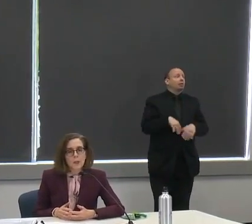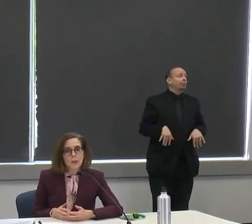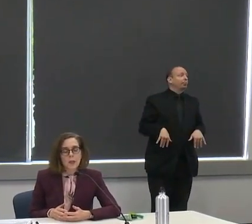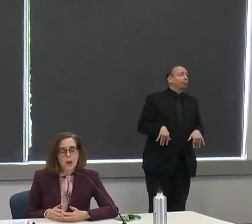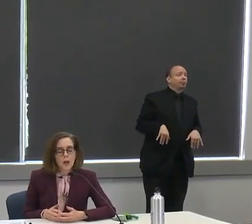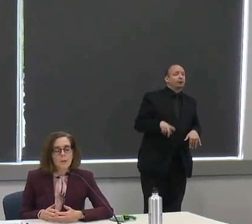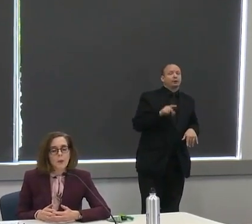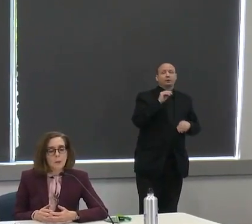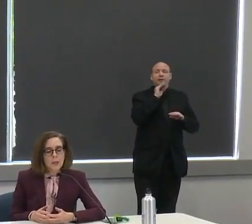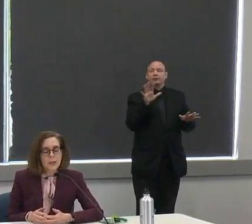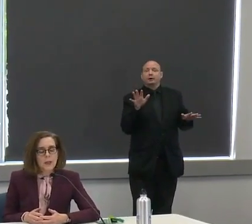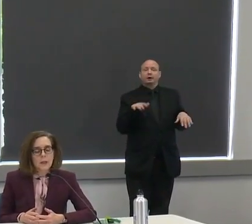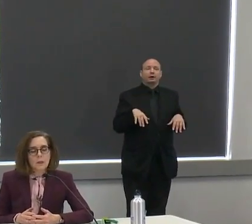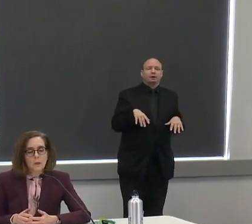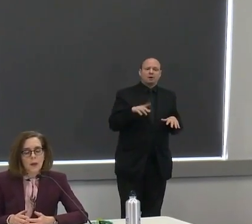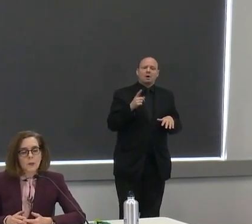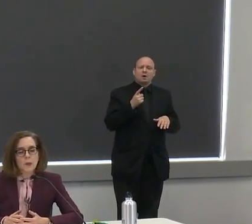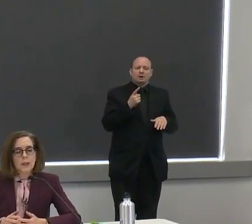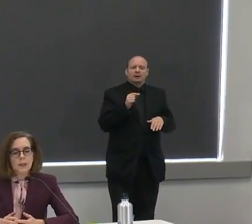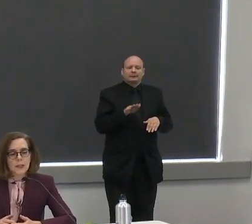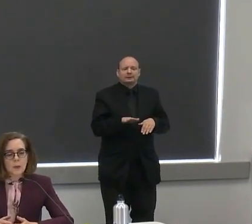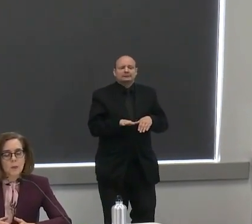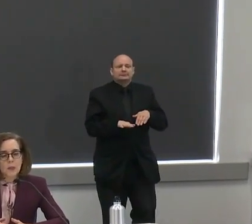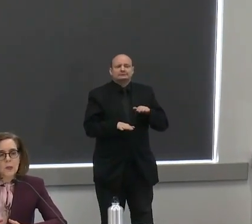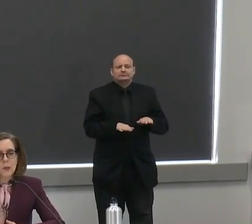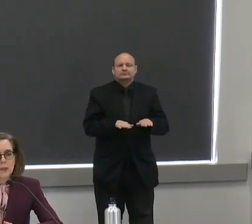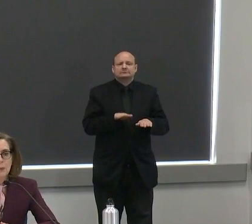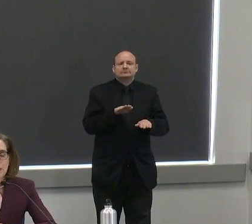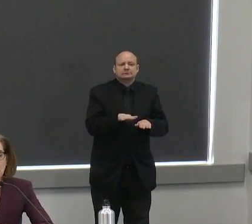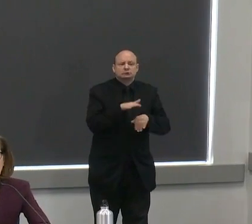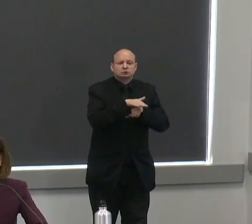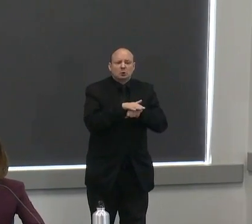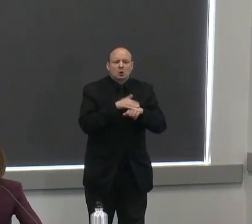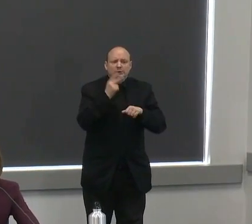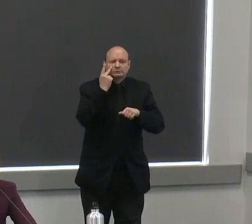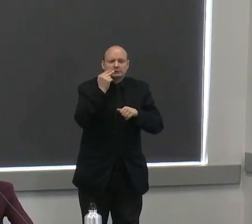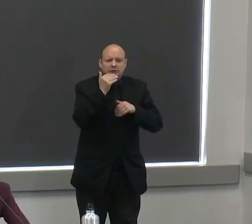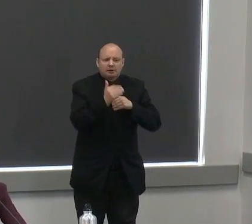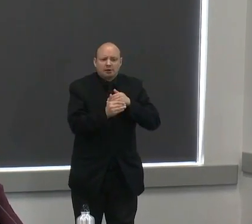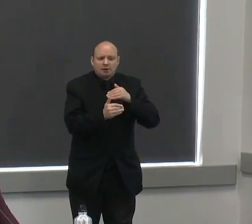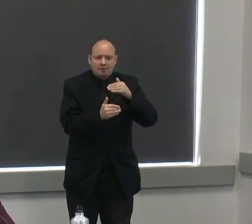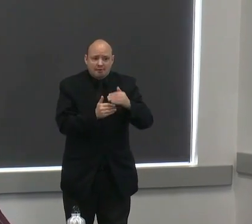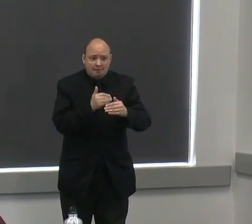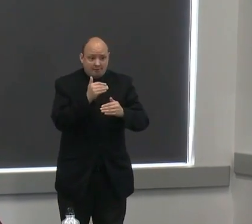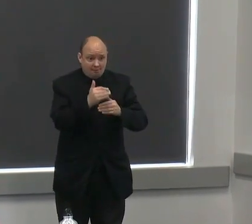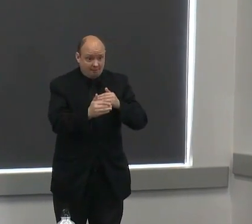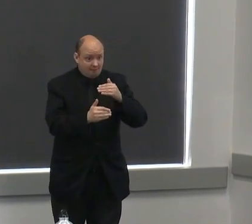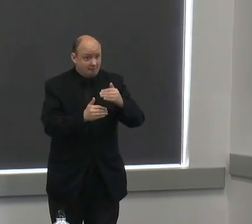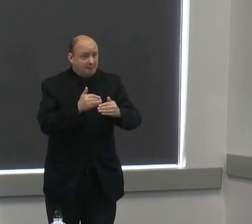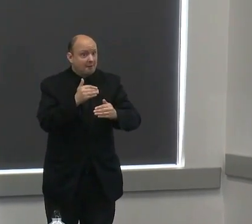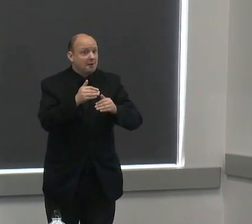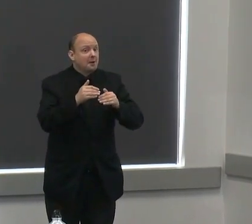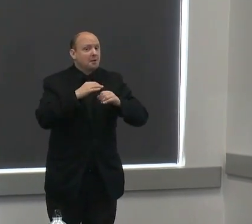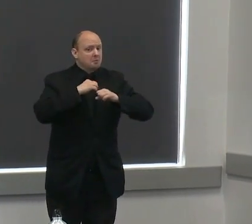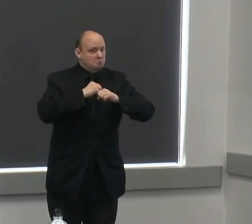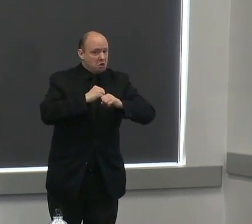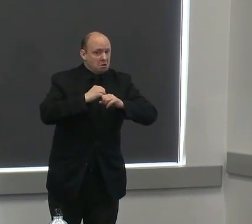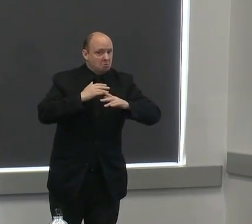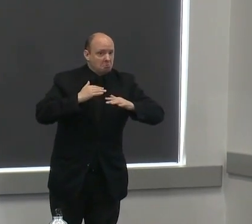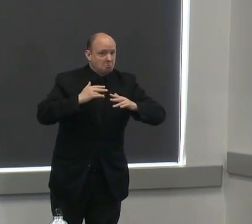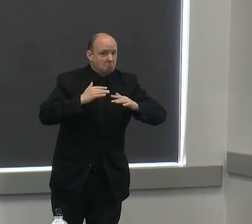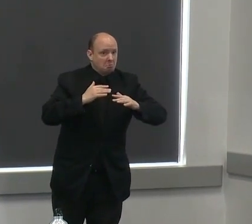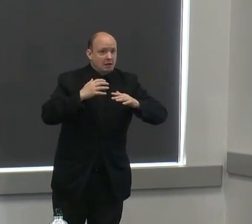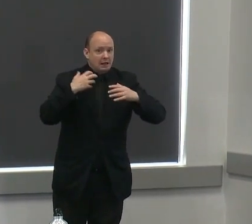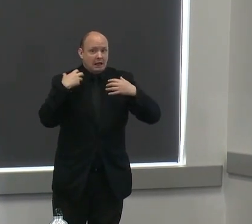important um that we take gradual and incremental steps forward um to protect uh the health and